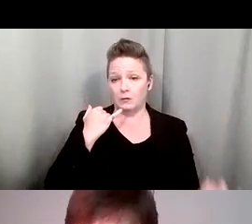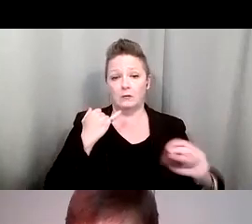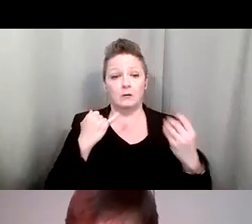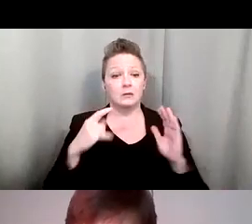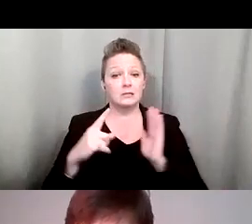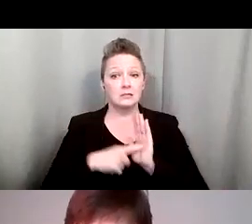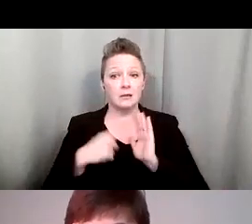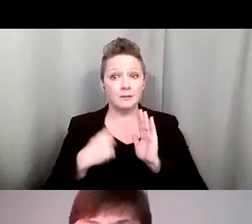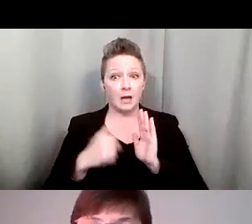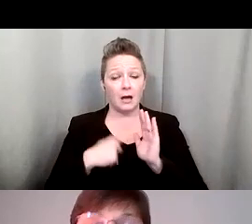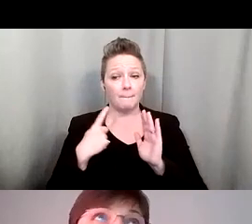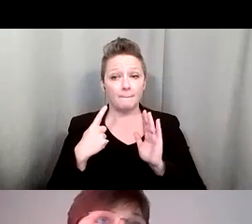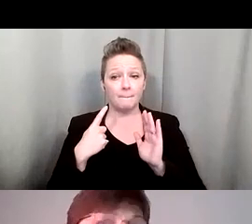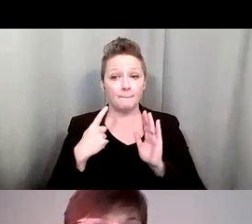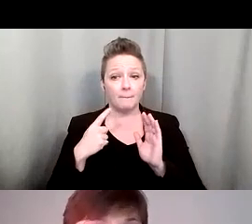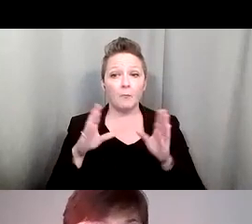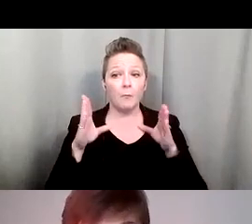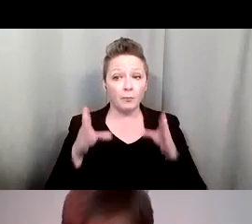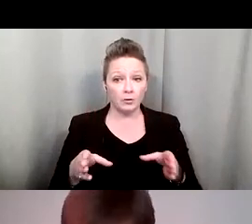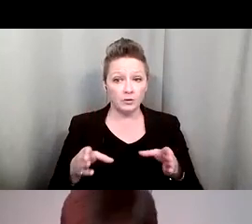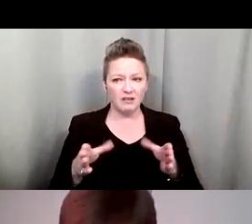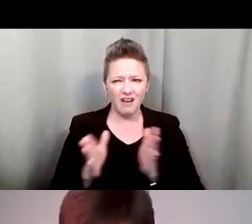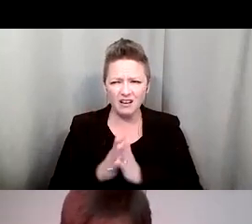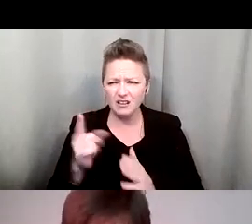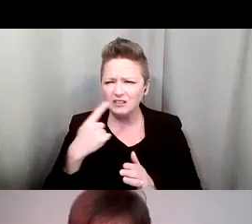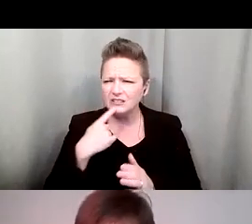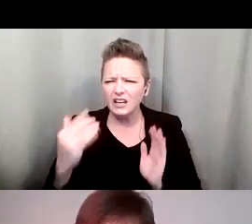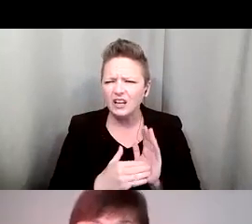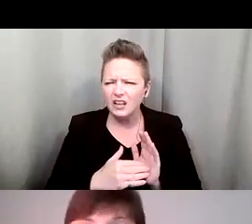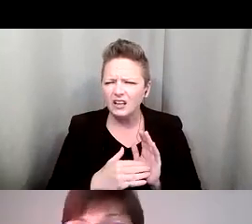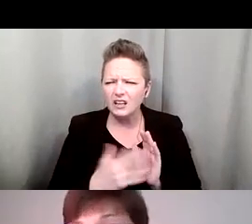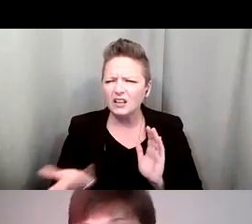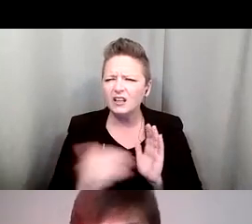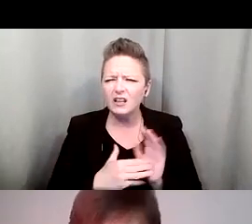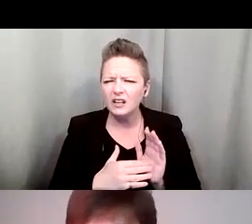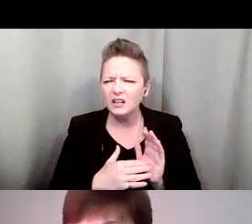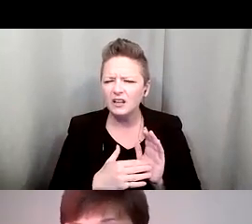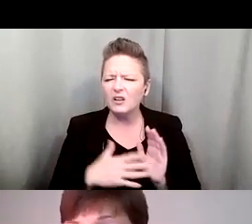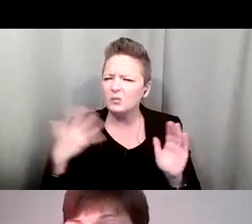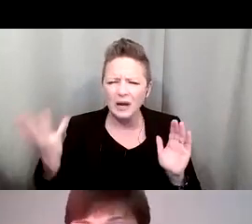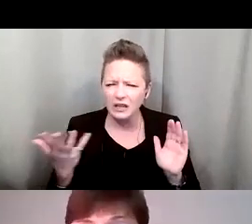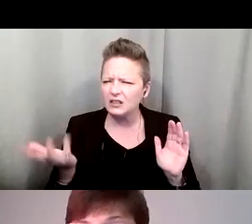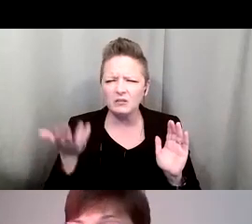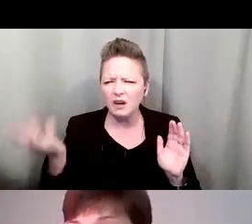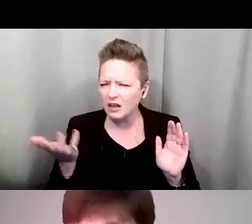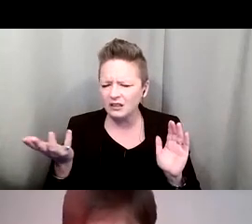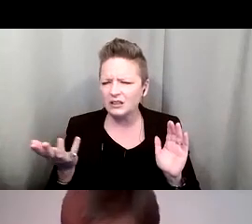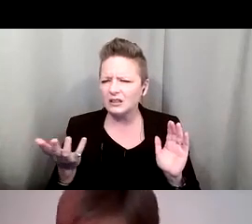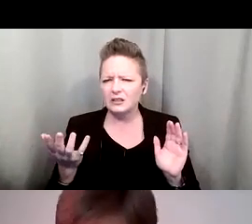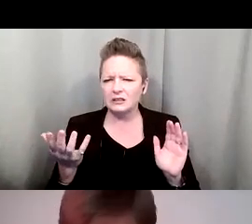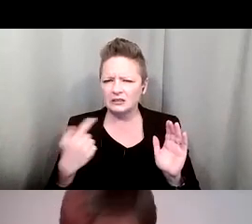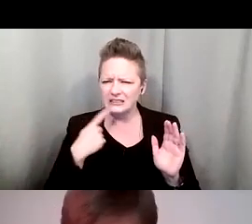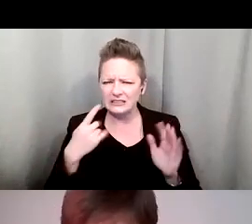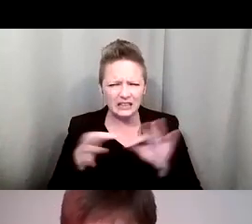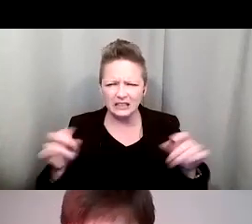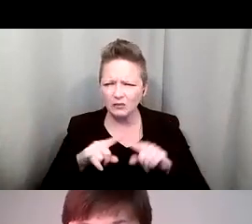somebody who may be frequently asking you to repeat. They want you to repeat and rephrase and they're having a hard